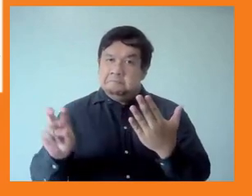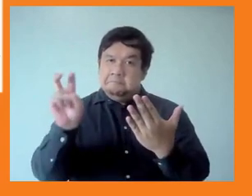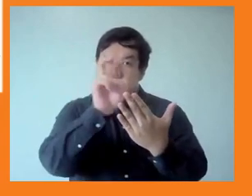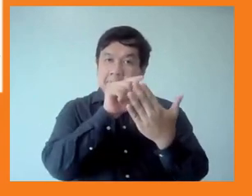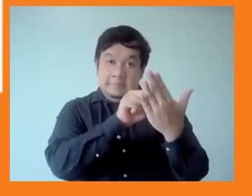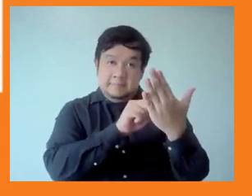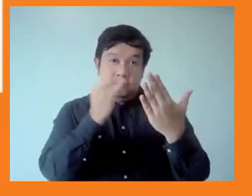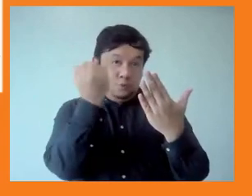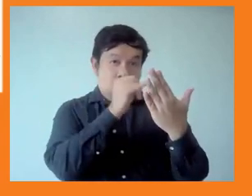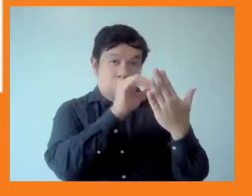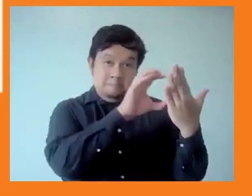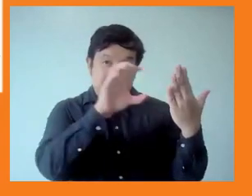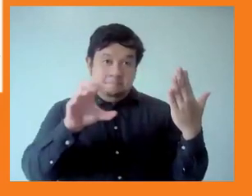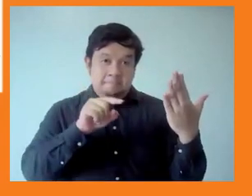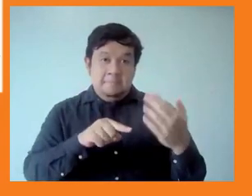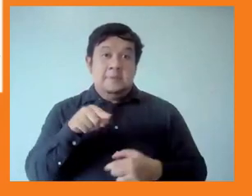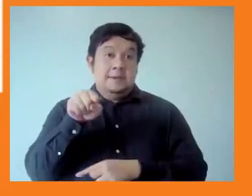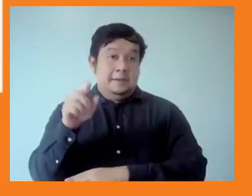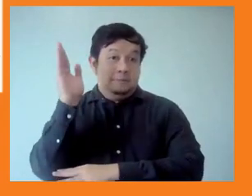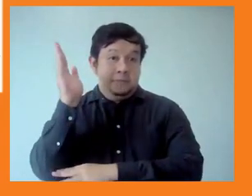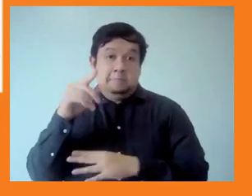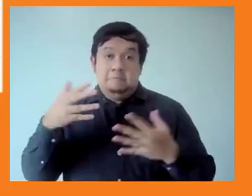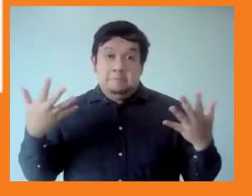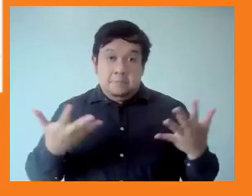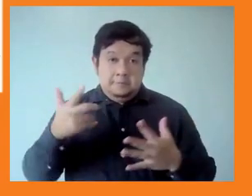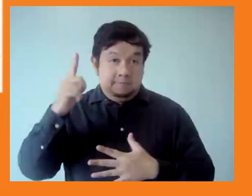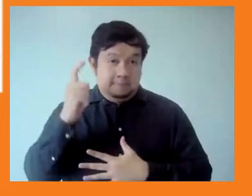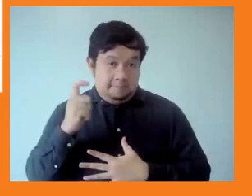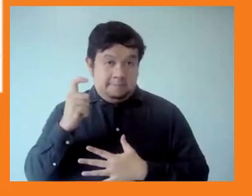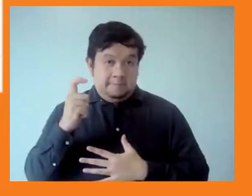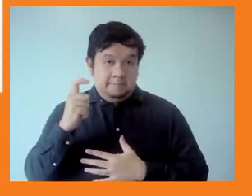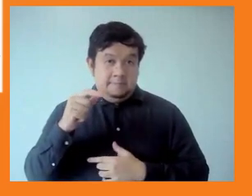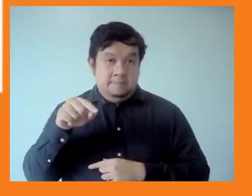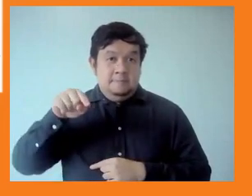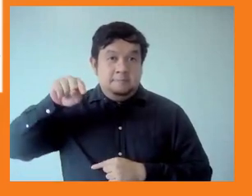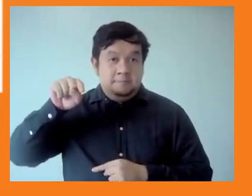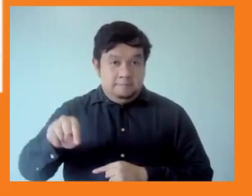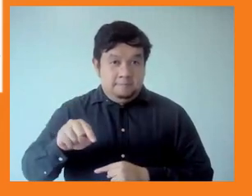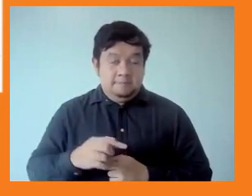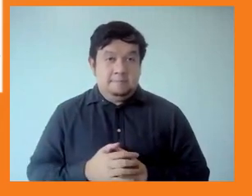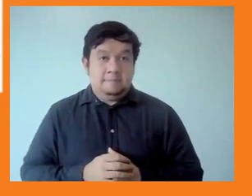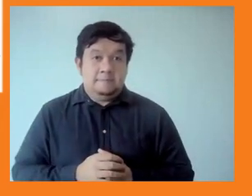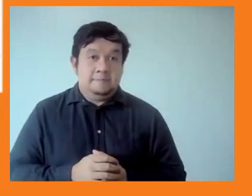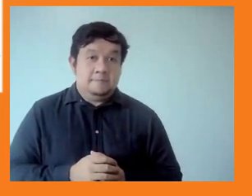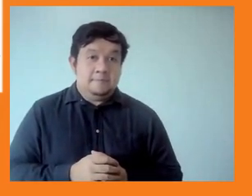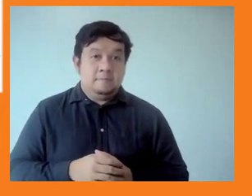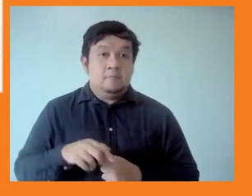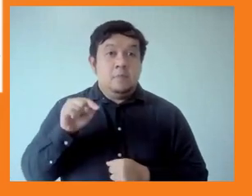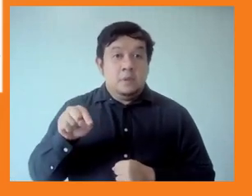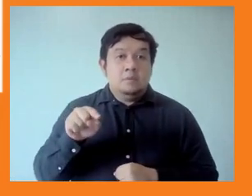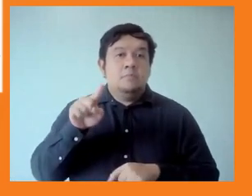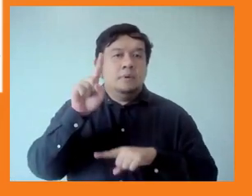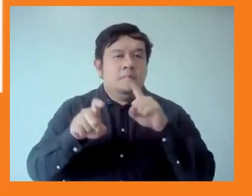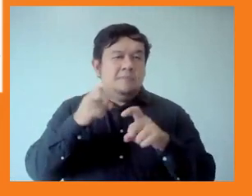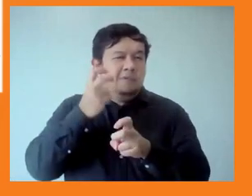Wuchong started by saying that the role of civil society, it's really important to continue asking difficult questions, challenging the